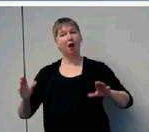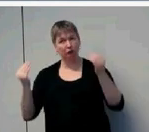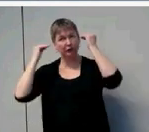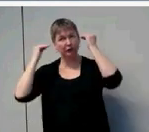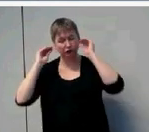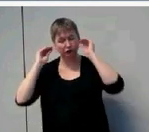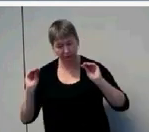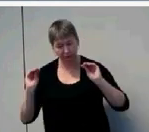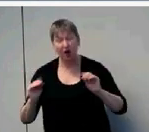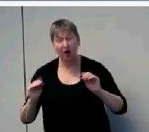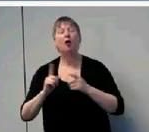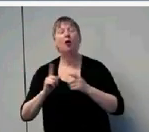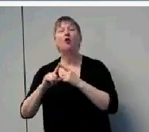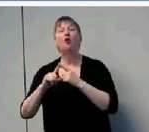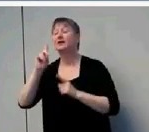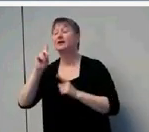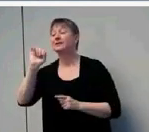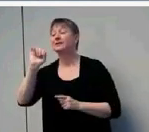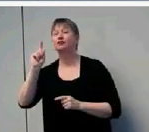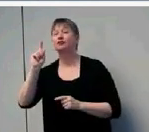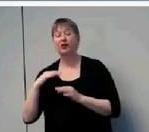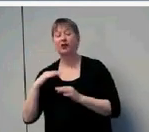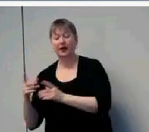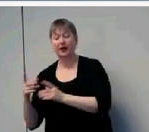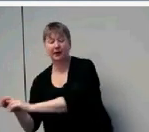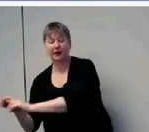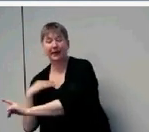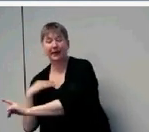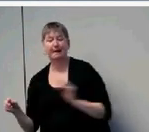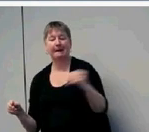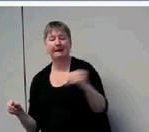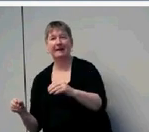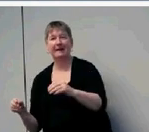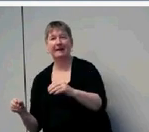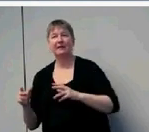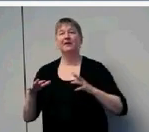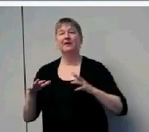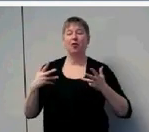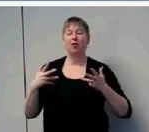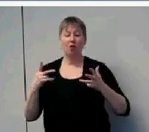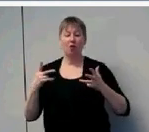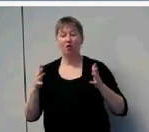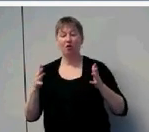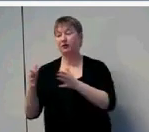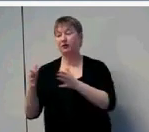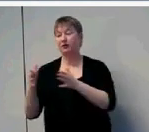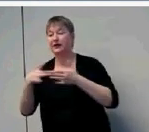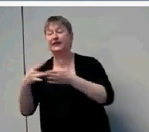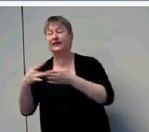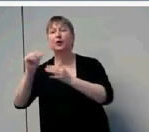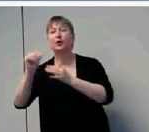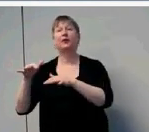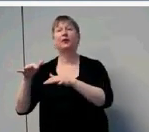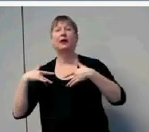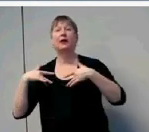Offering the child reassurance and getting them involved quickly in another activity. And I think it's really critical